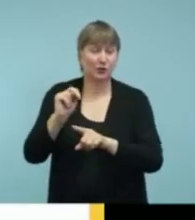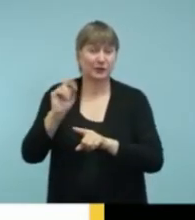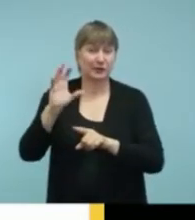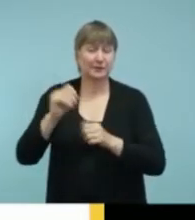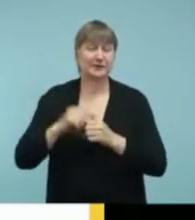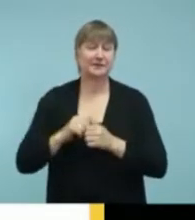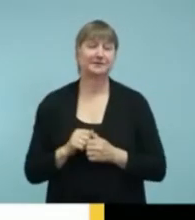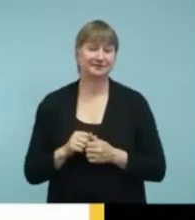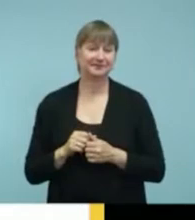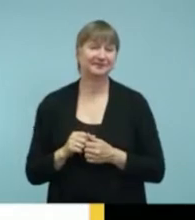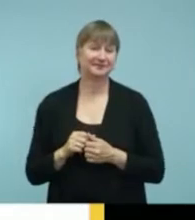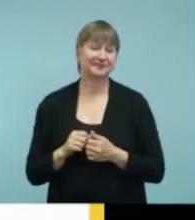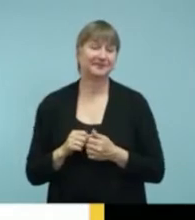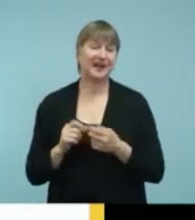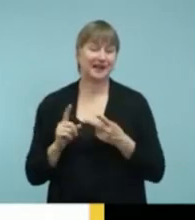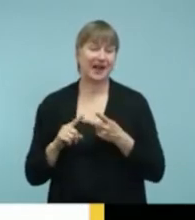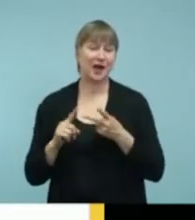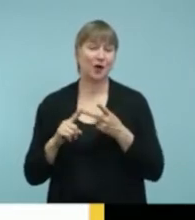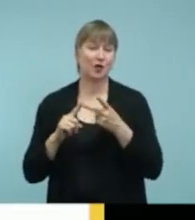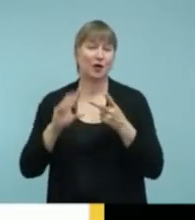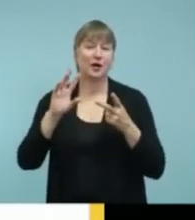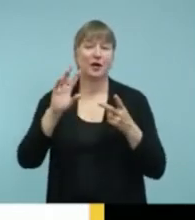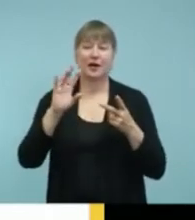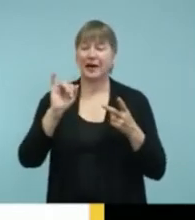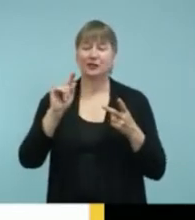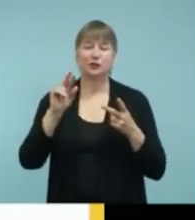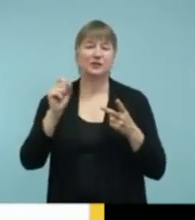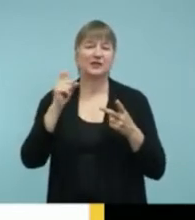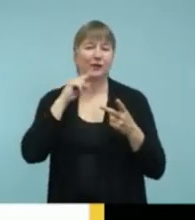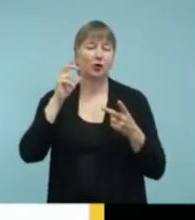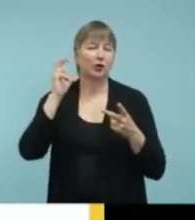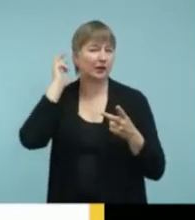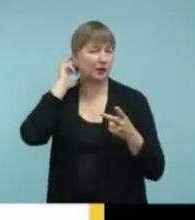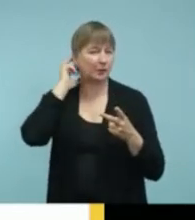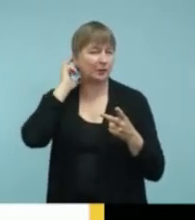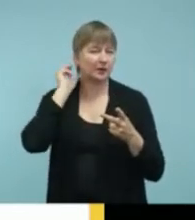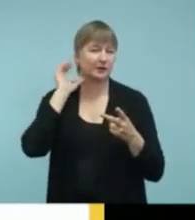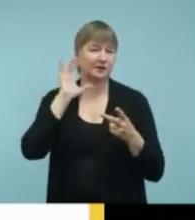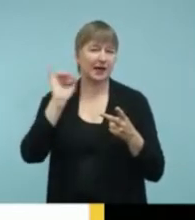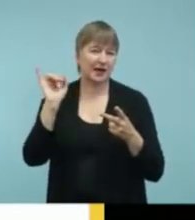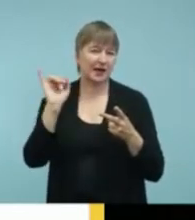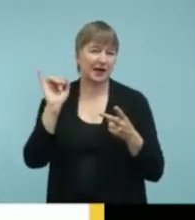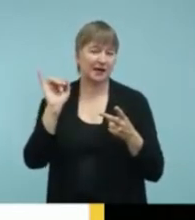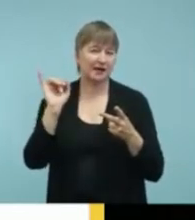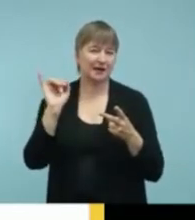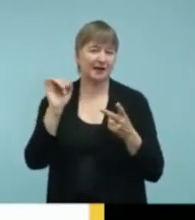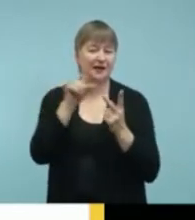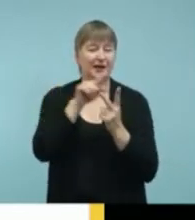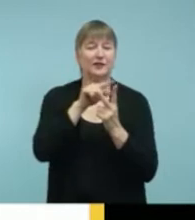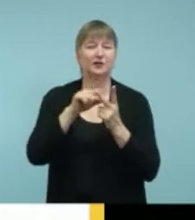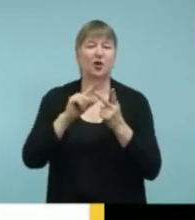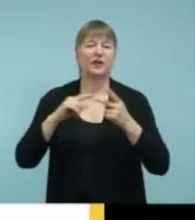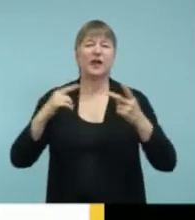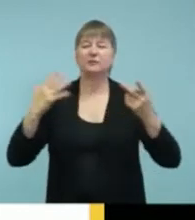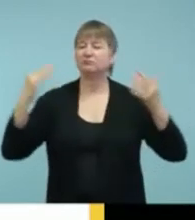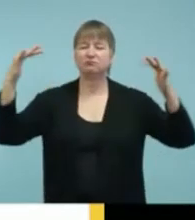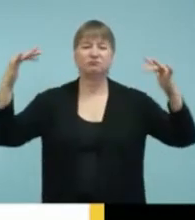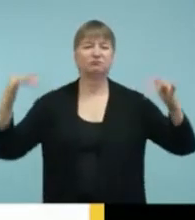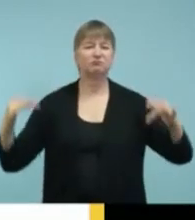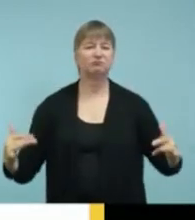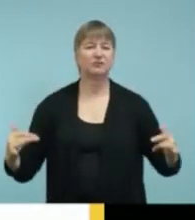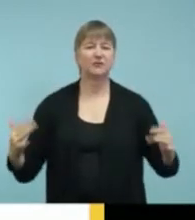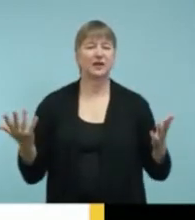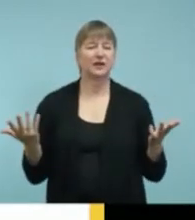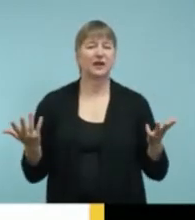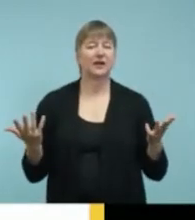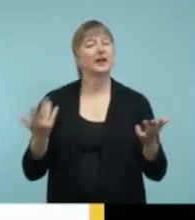you'll see the iTunes websites also for the different cochlear implant companies. So I just kind of gathered that all for you. So if you